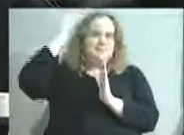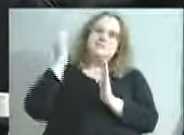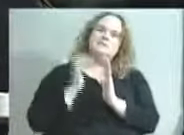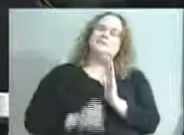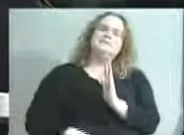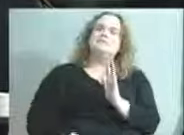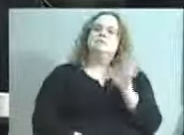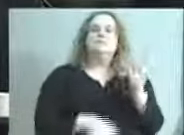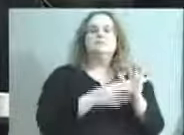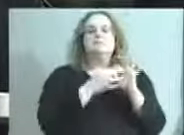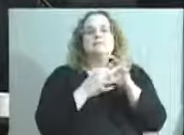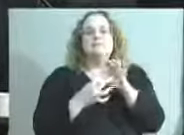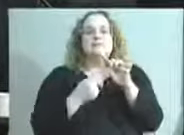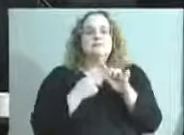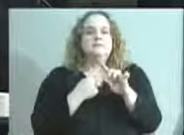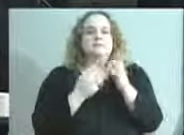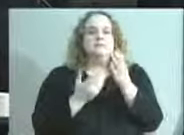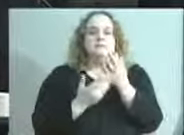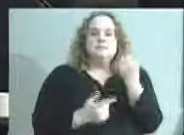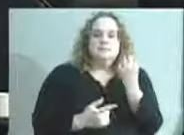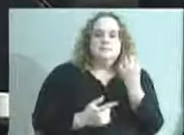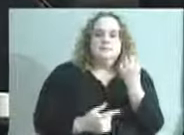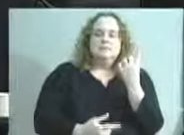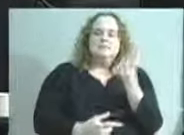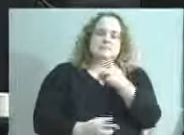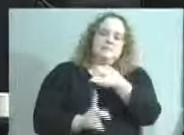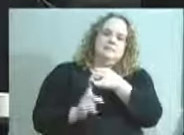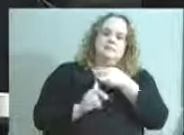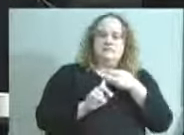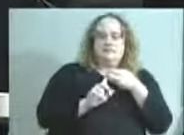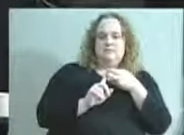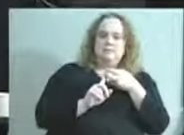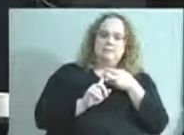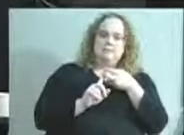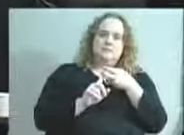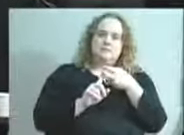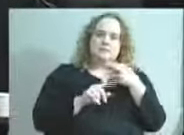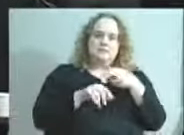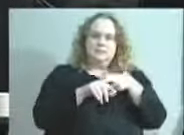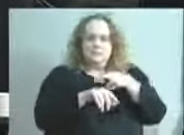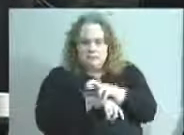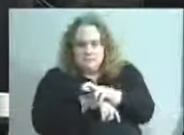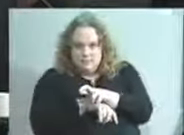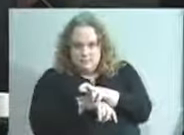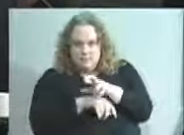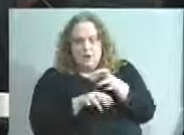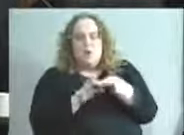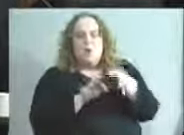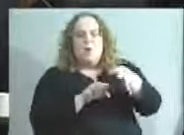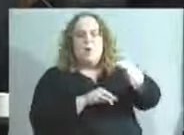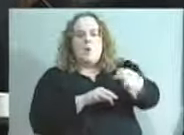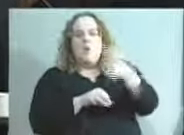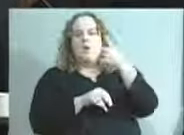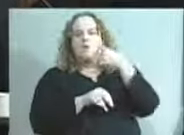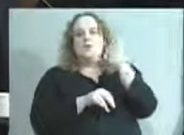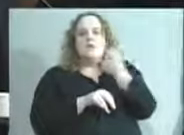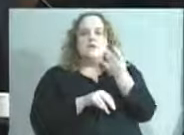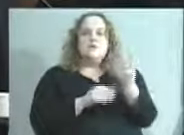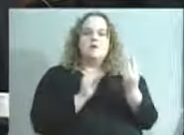an item which Dr. Hargens mentioned that she had pulled down and deferred for a couple weeks to do some more work on. So,